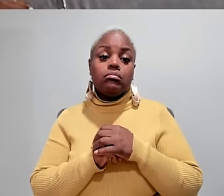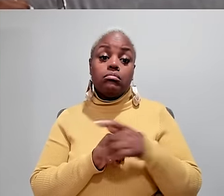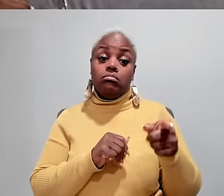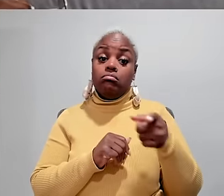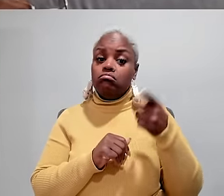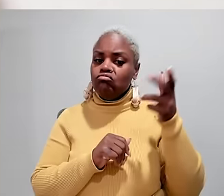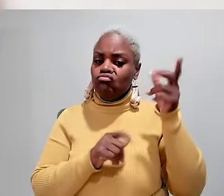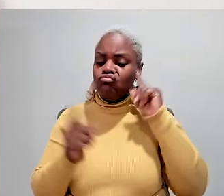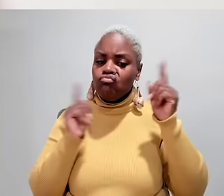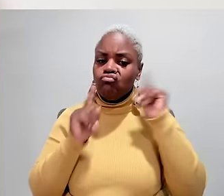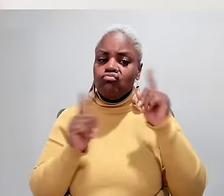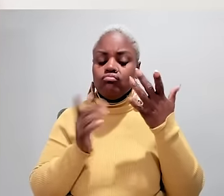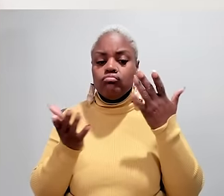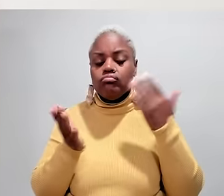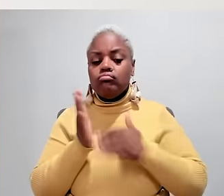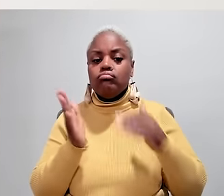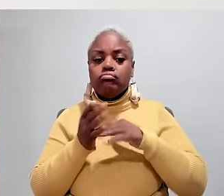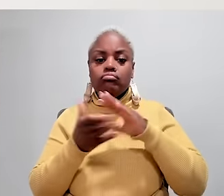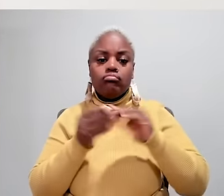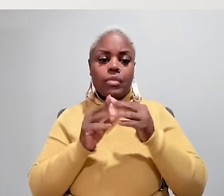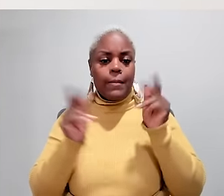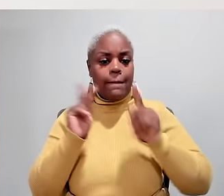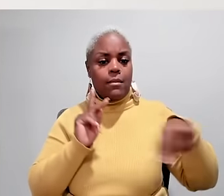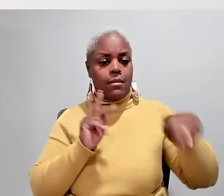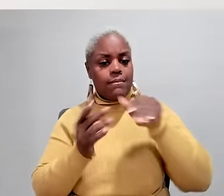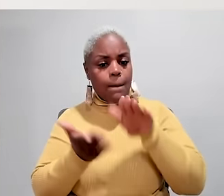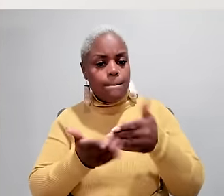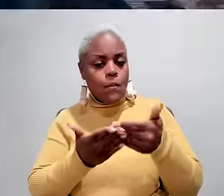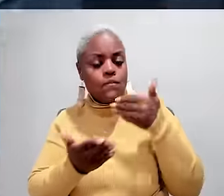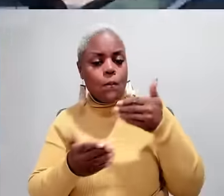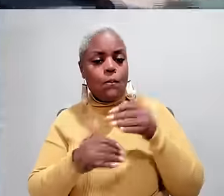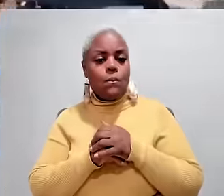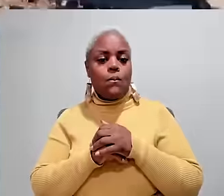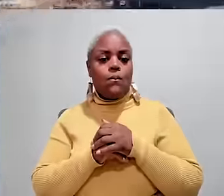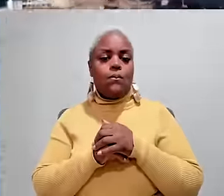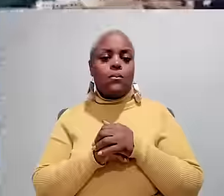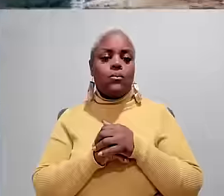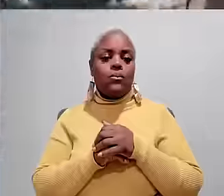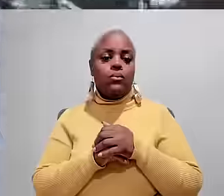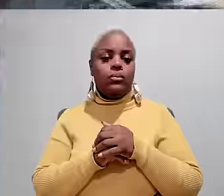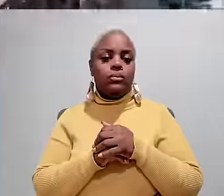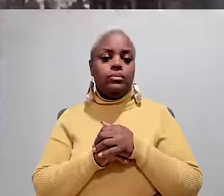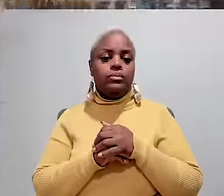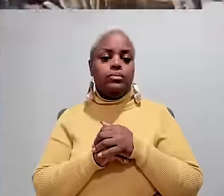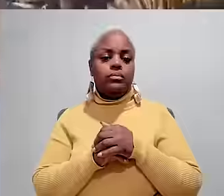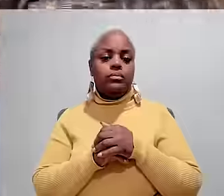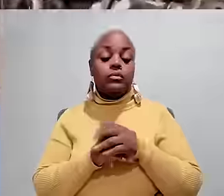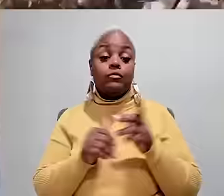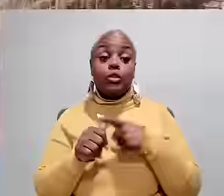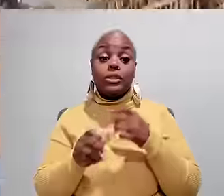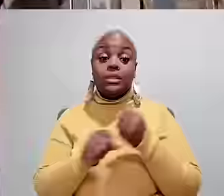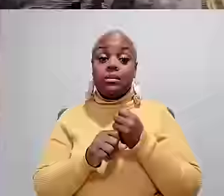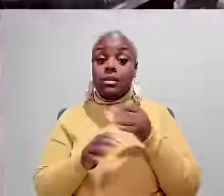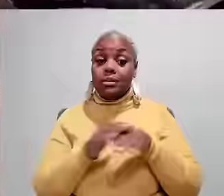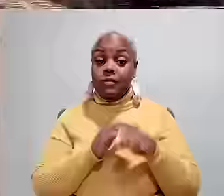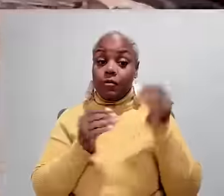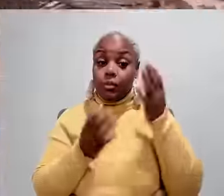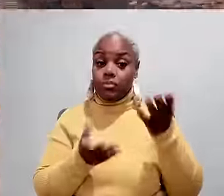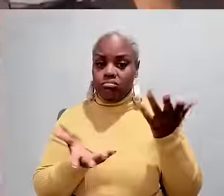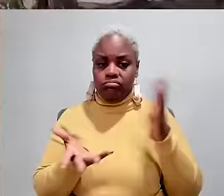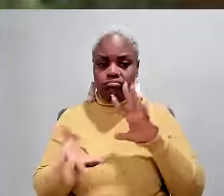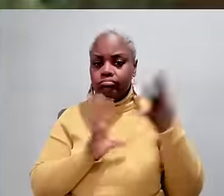management, she has heard countless stories about what people face before, during, and after natural disasters.